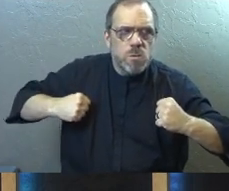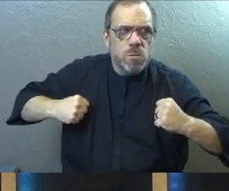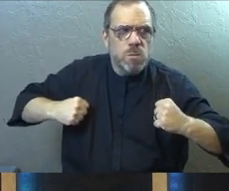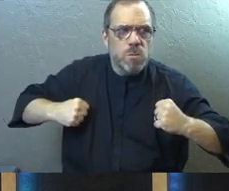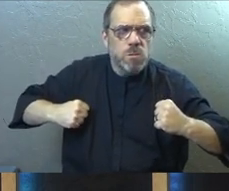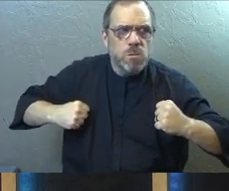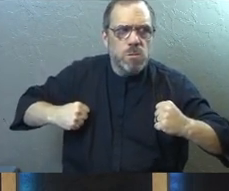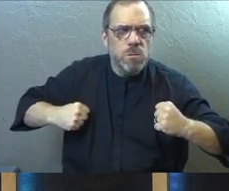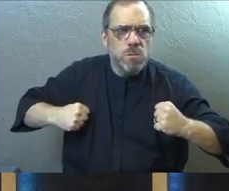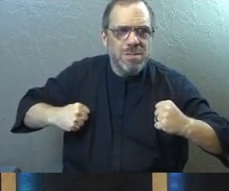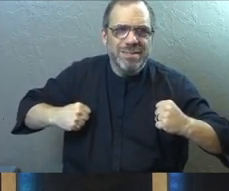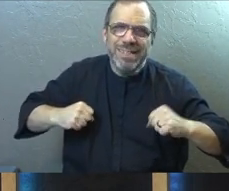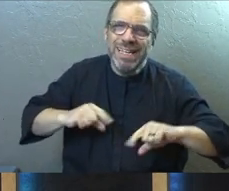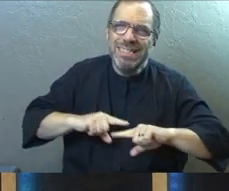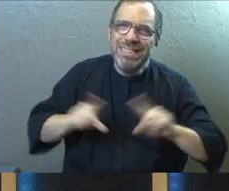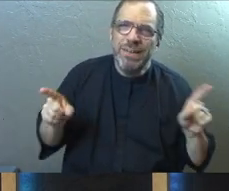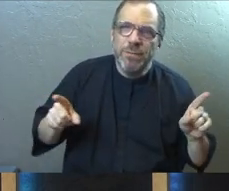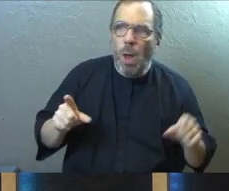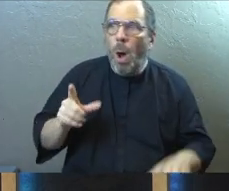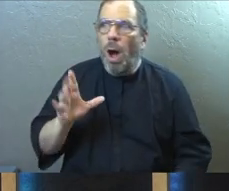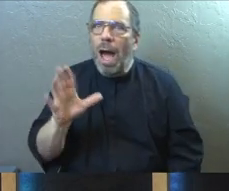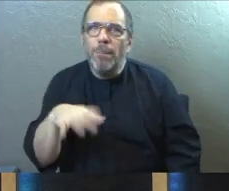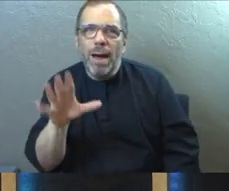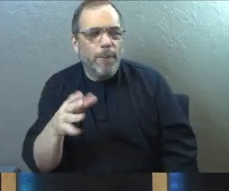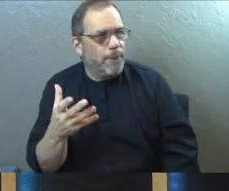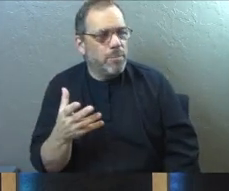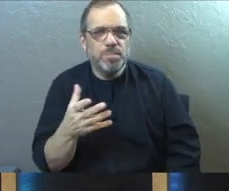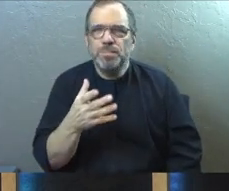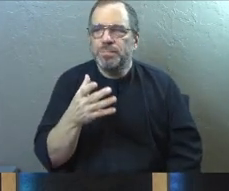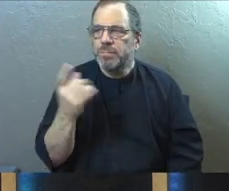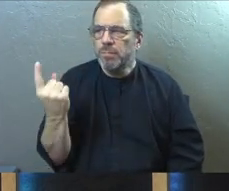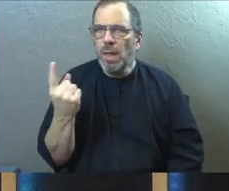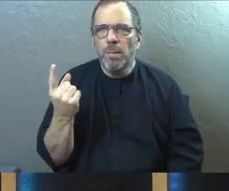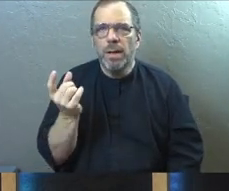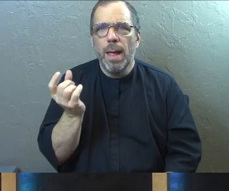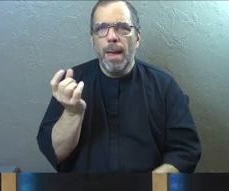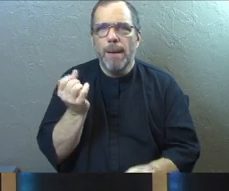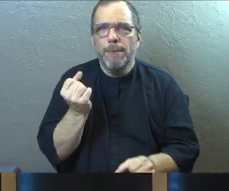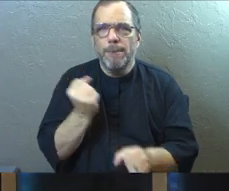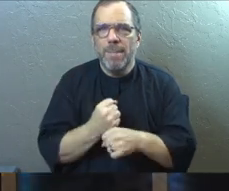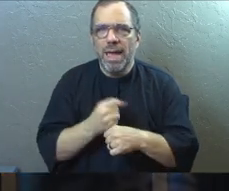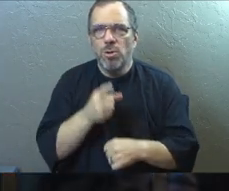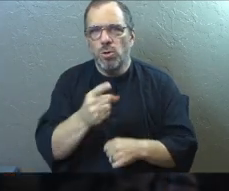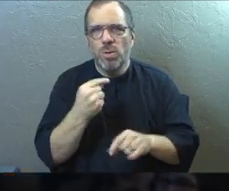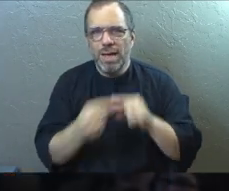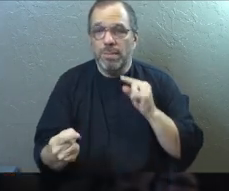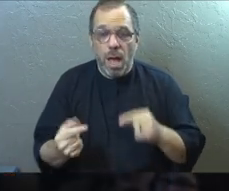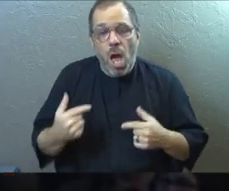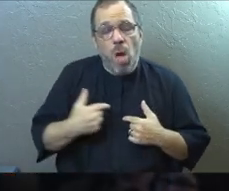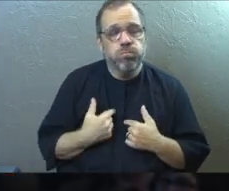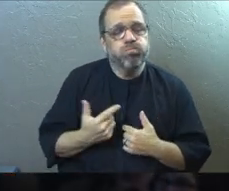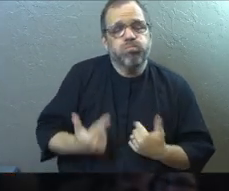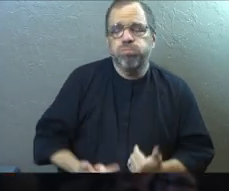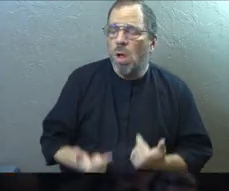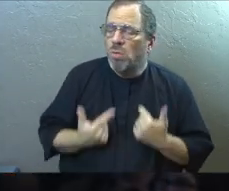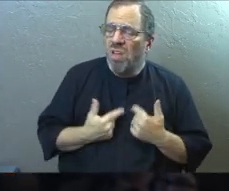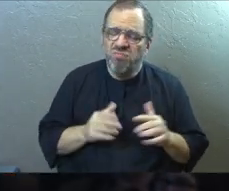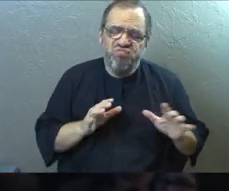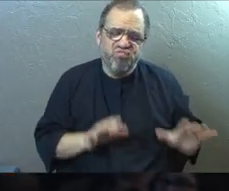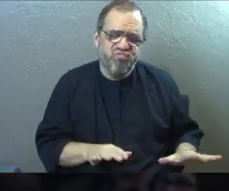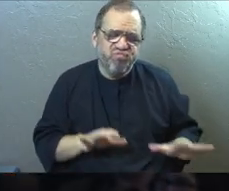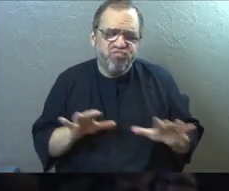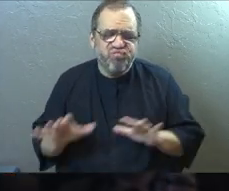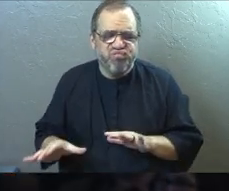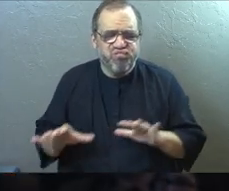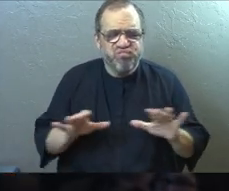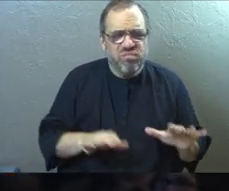Like, it's just different. Or somebody who made you their enemy. Like, you were just walking down the road one day,